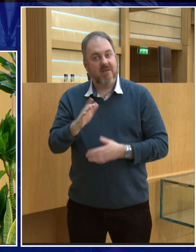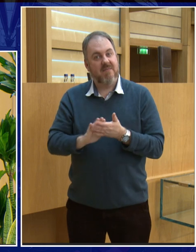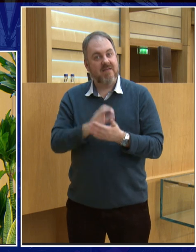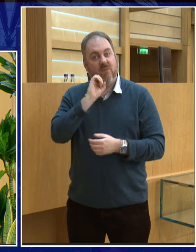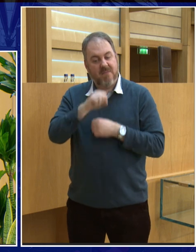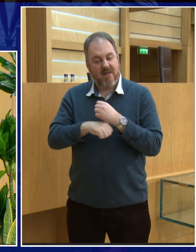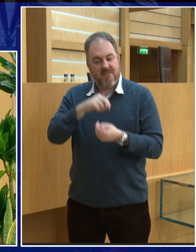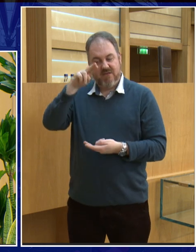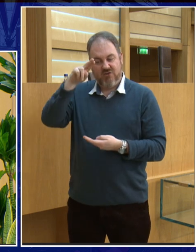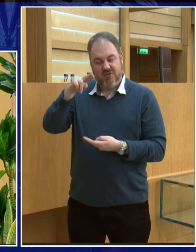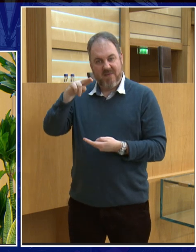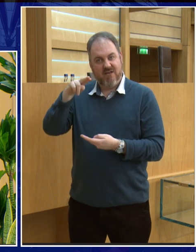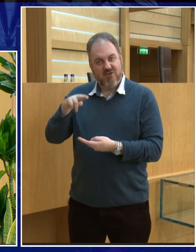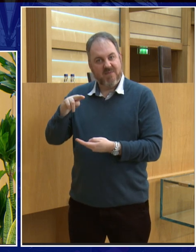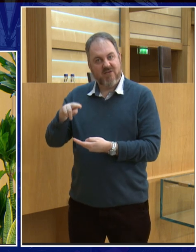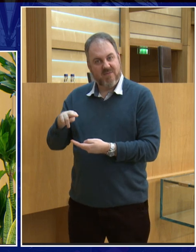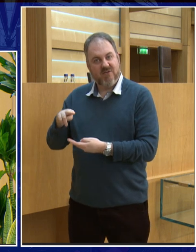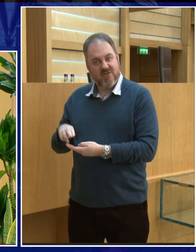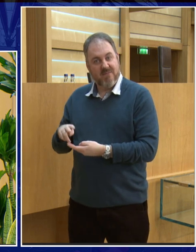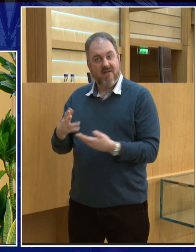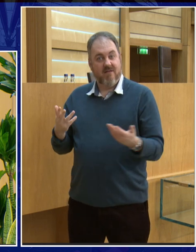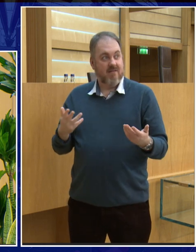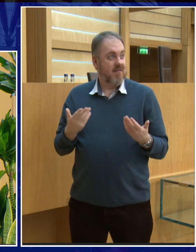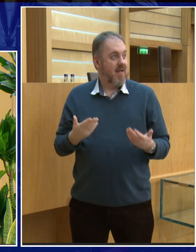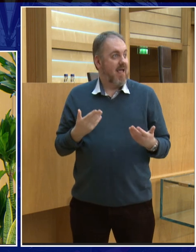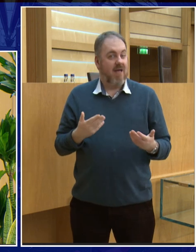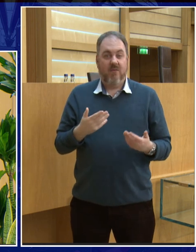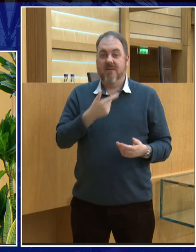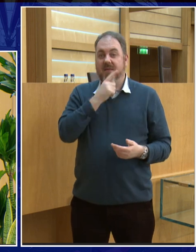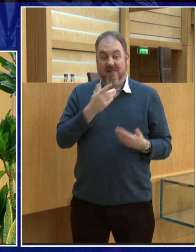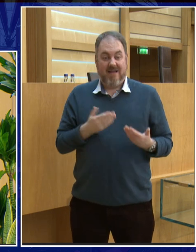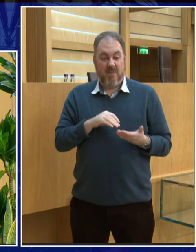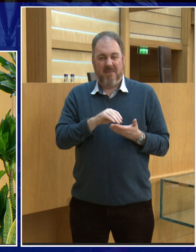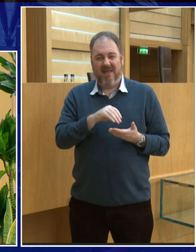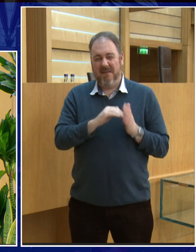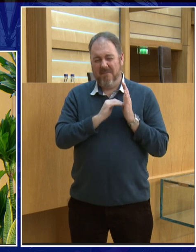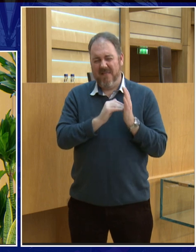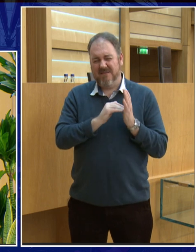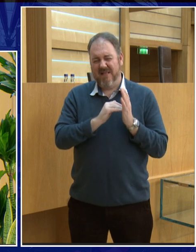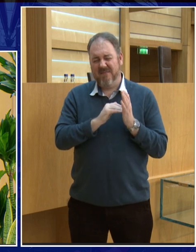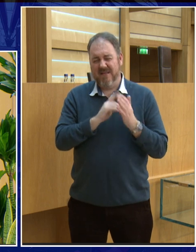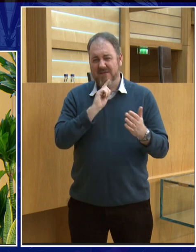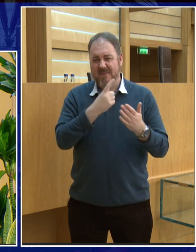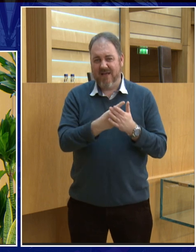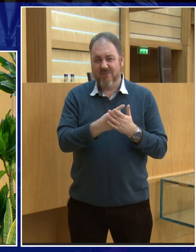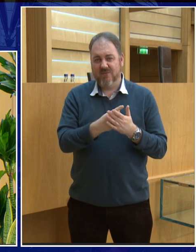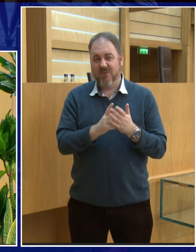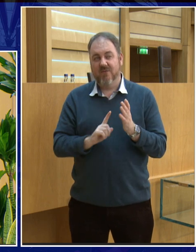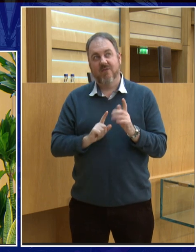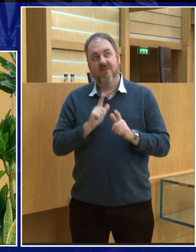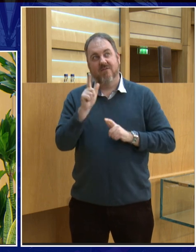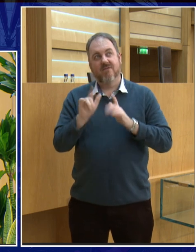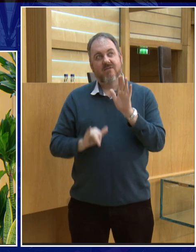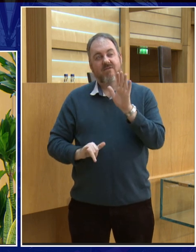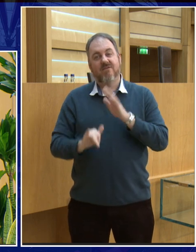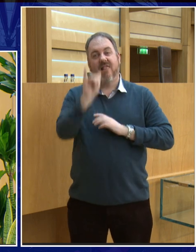first space tourists here traveling into space and they're paying sort of virtually millions to get out there but given time I think that the price will come down and